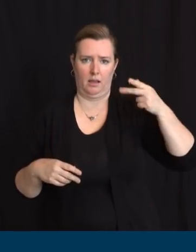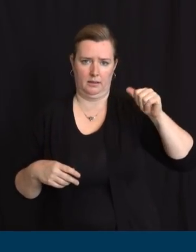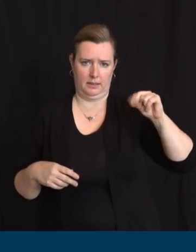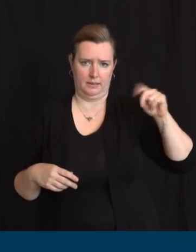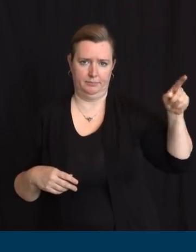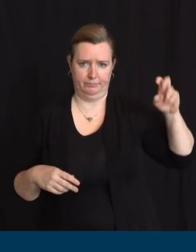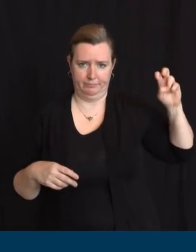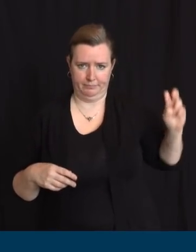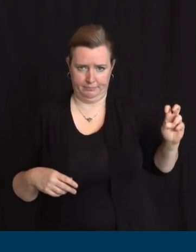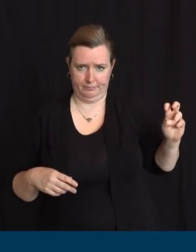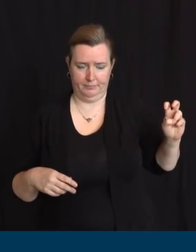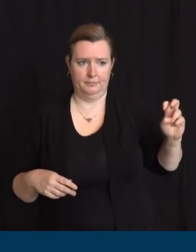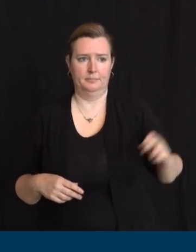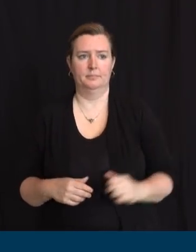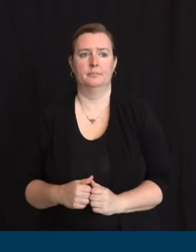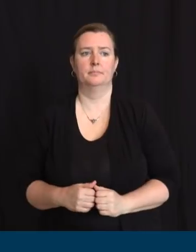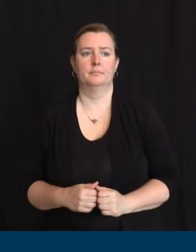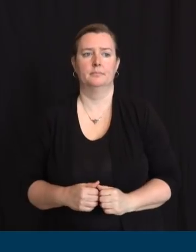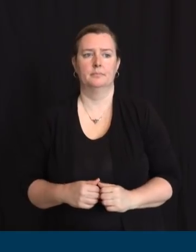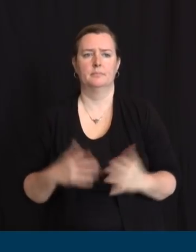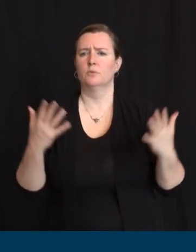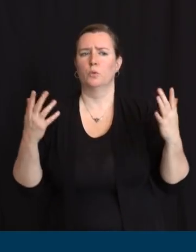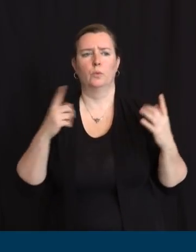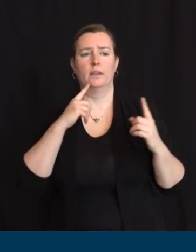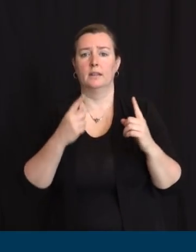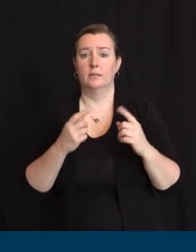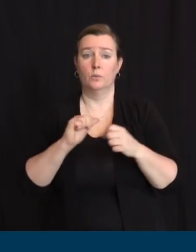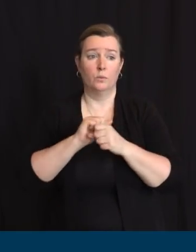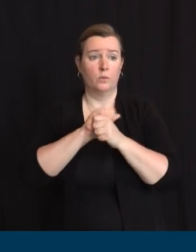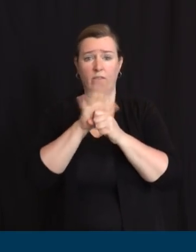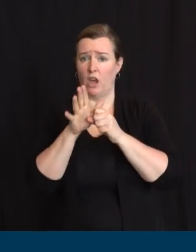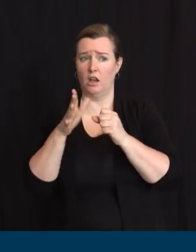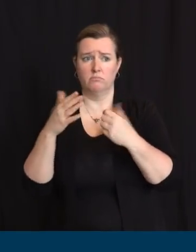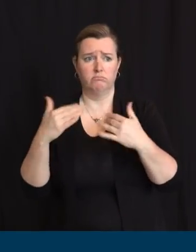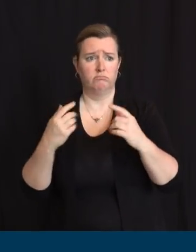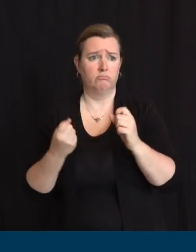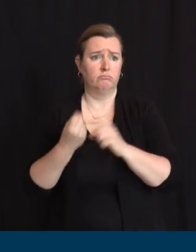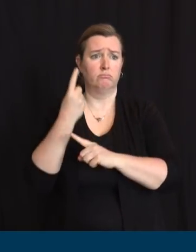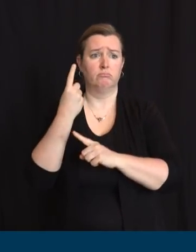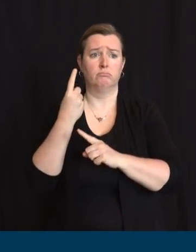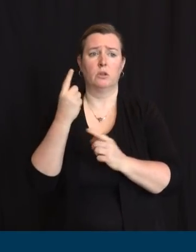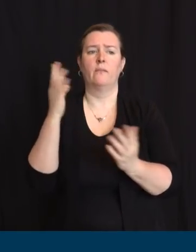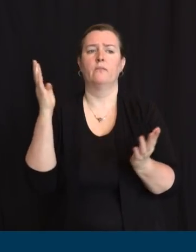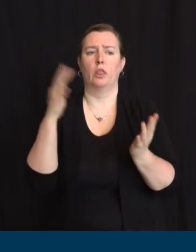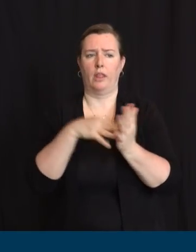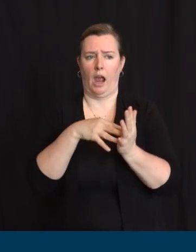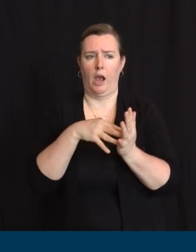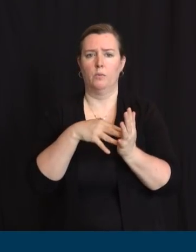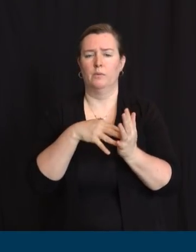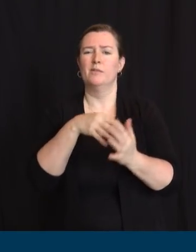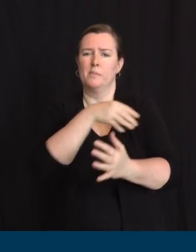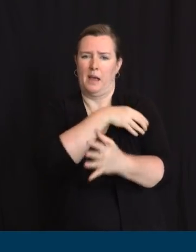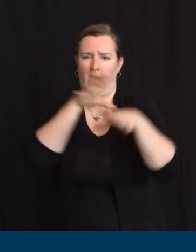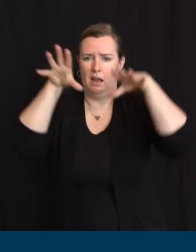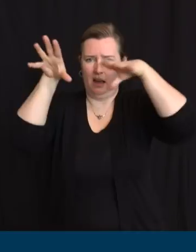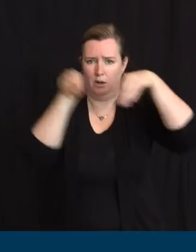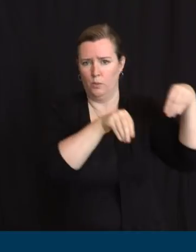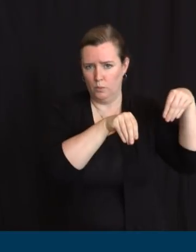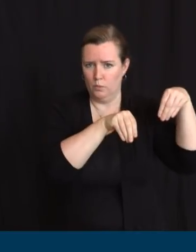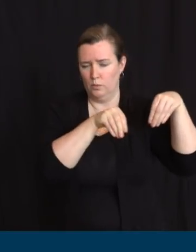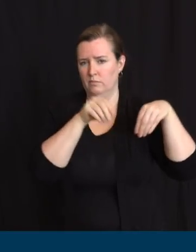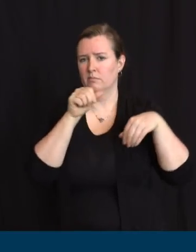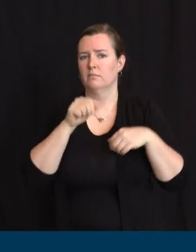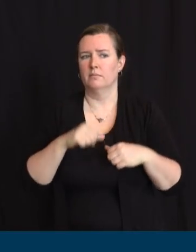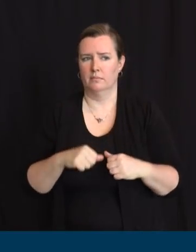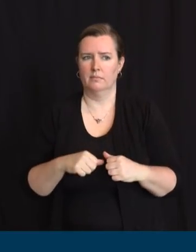hopefully they're going to be resolved by midnight tonight. And not a lot of accidents to report from yesterday, thank God. So thank you for your